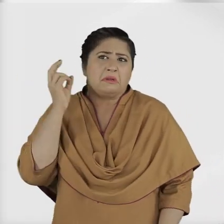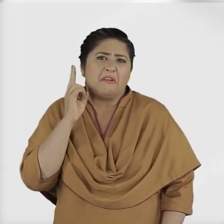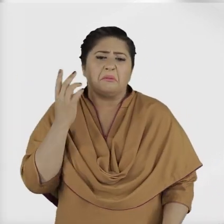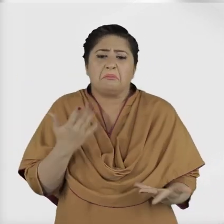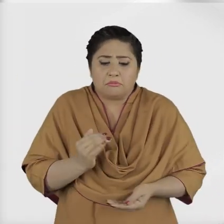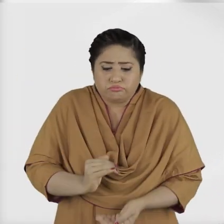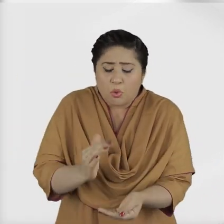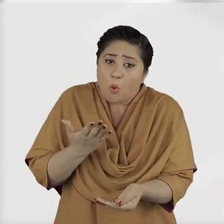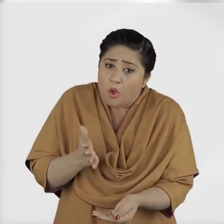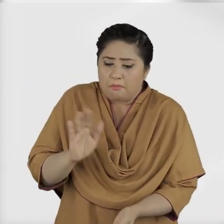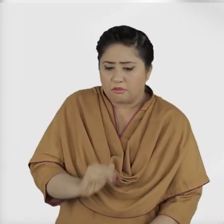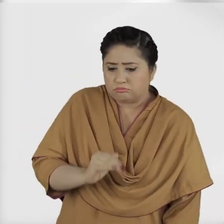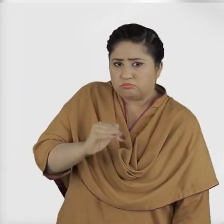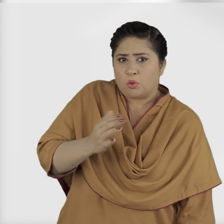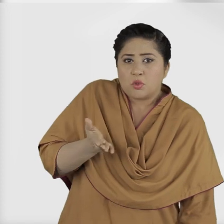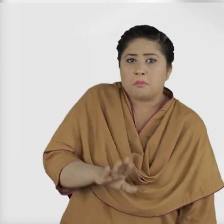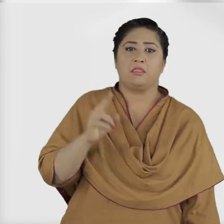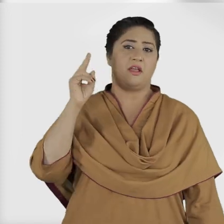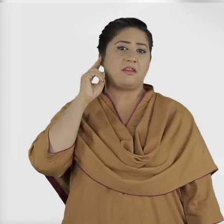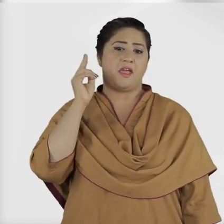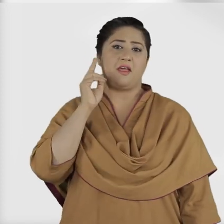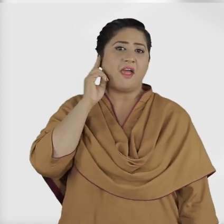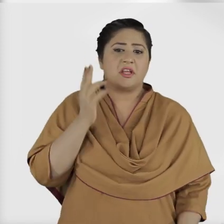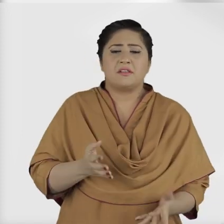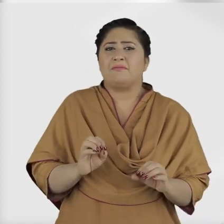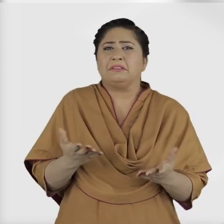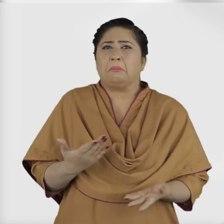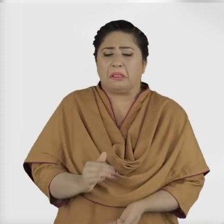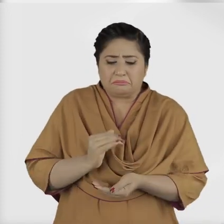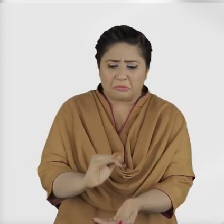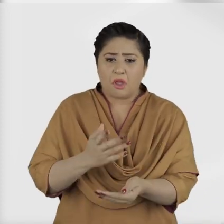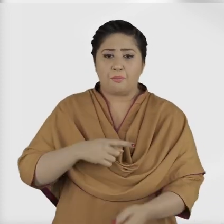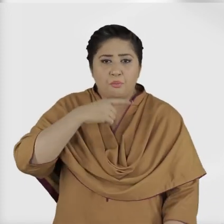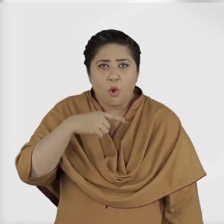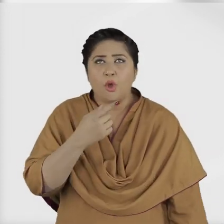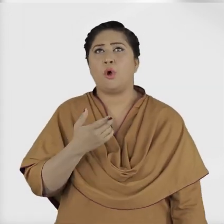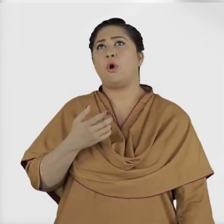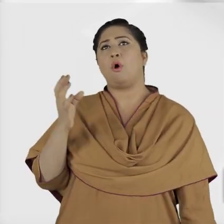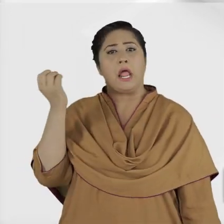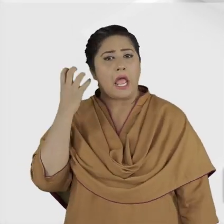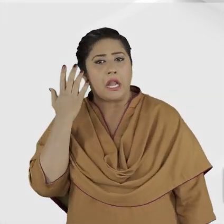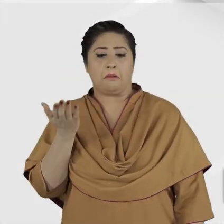cause after birth and is post-lingual, where deafness came after hearing or using speech.